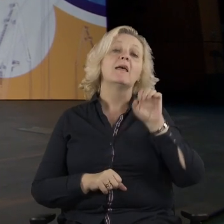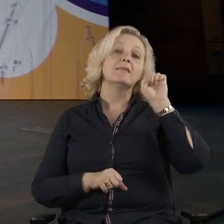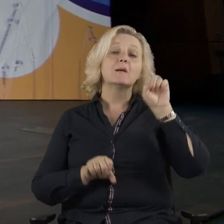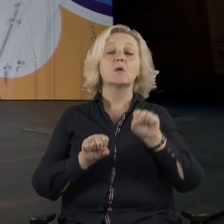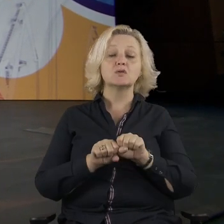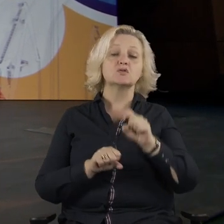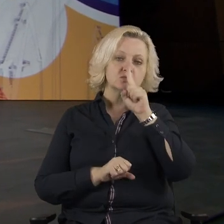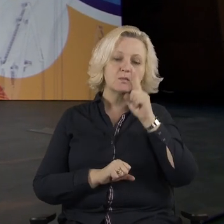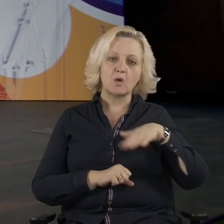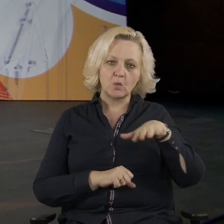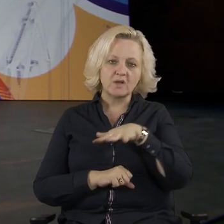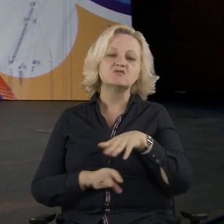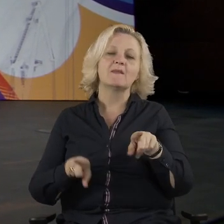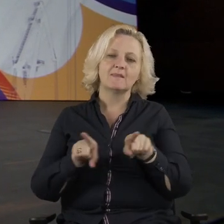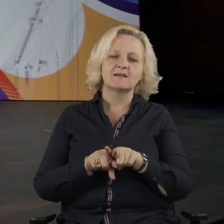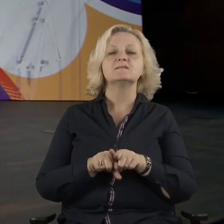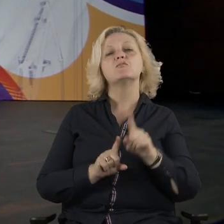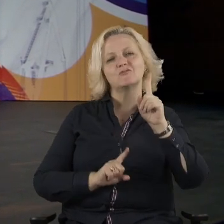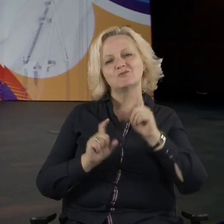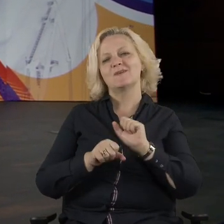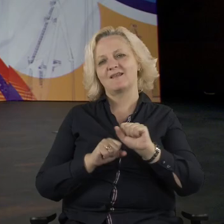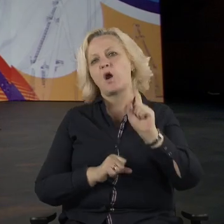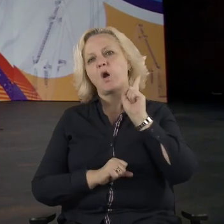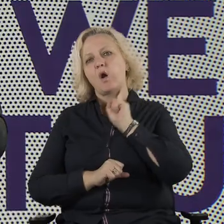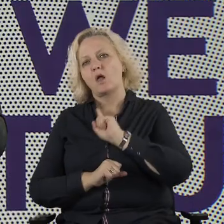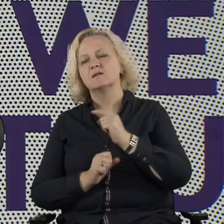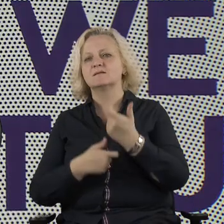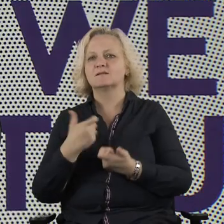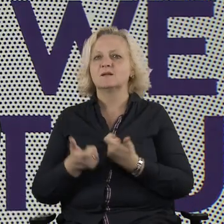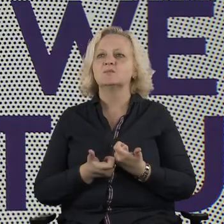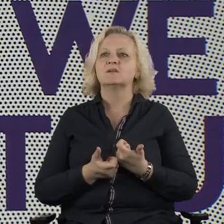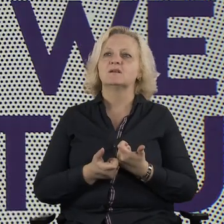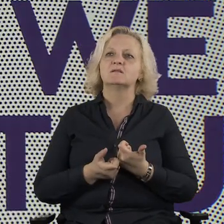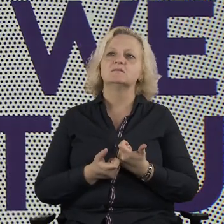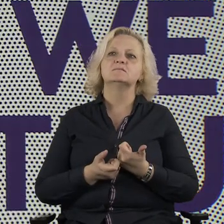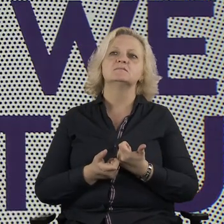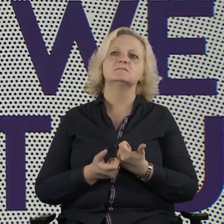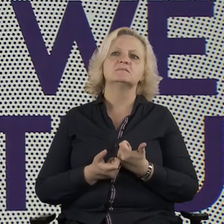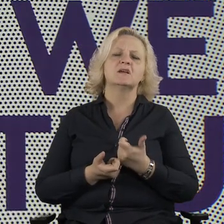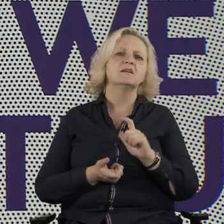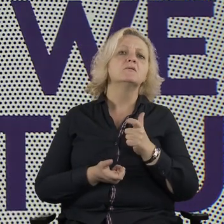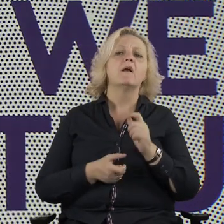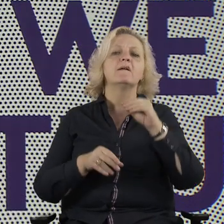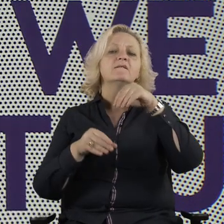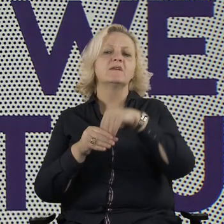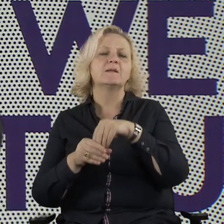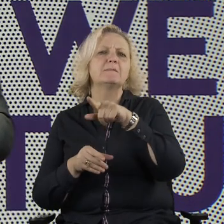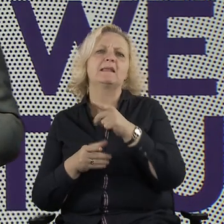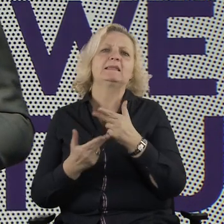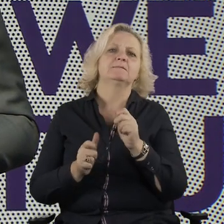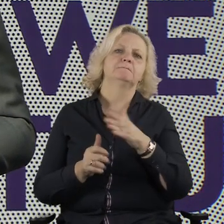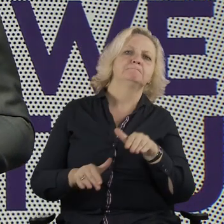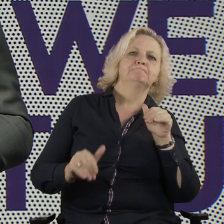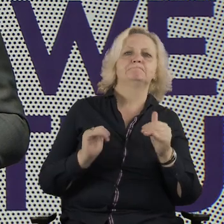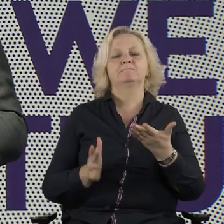that it's just not there. Well, actually, lobbying is part and parcel of decision